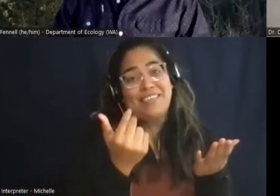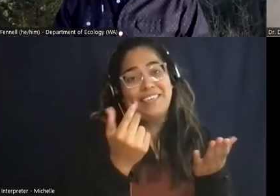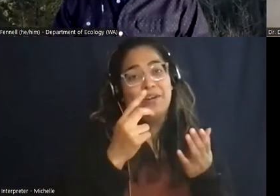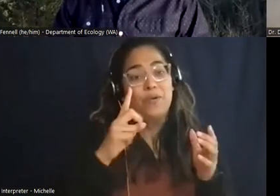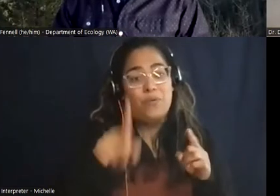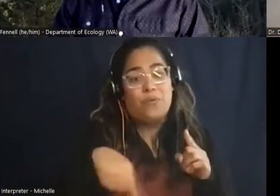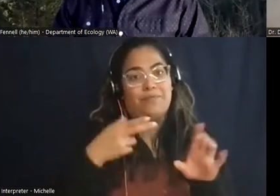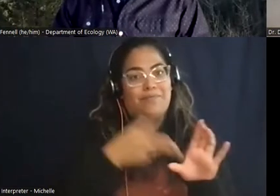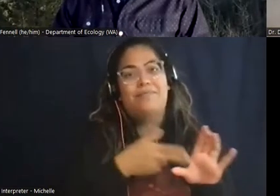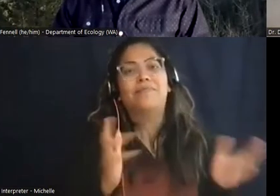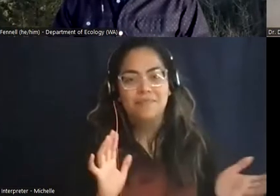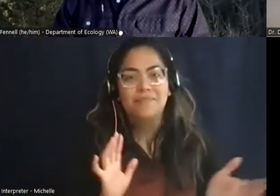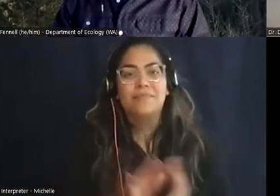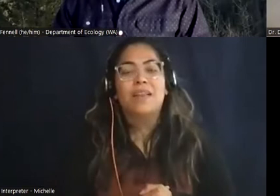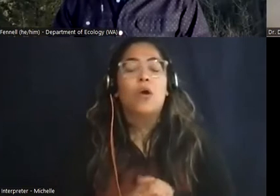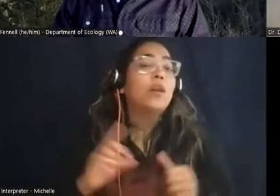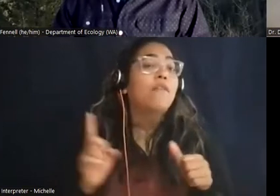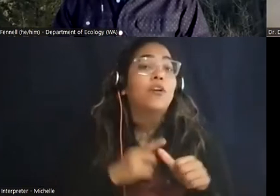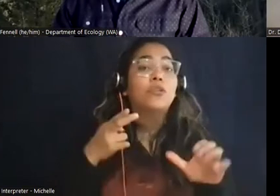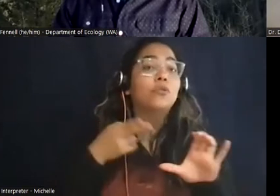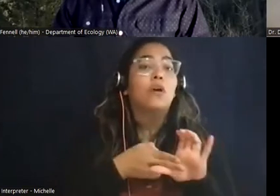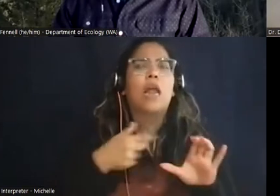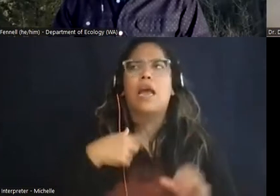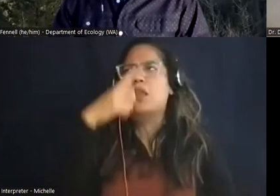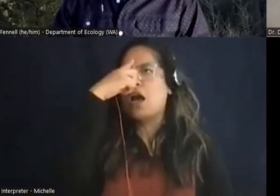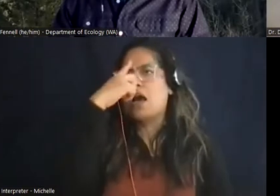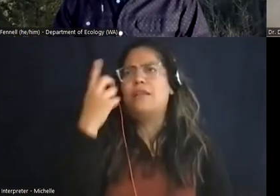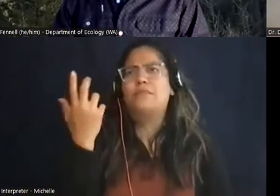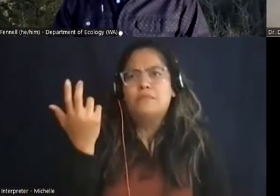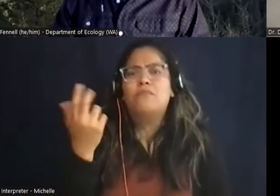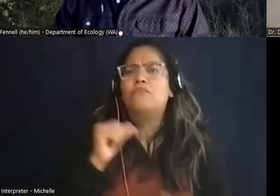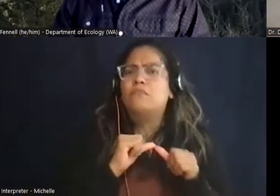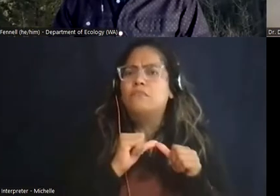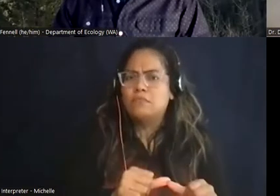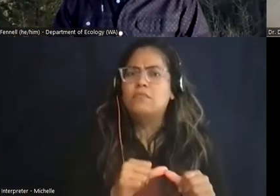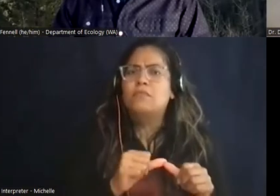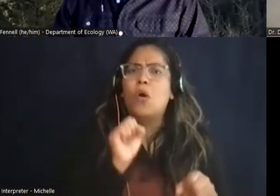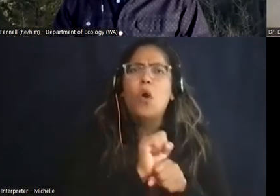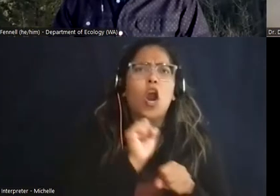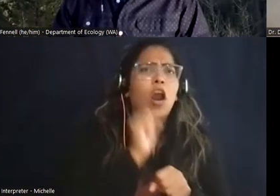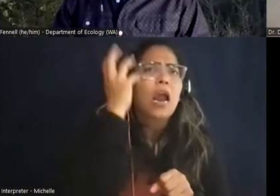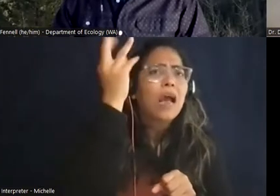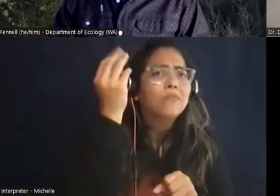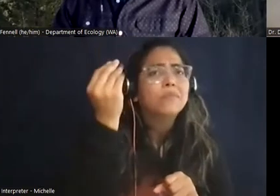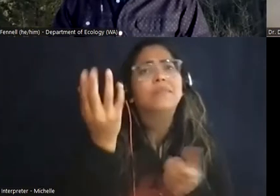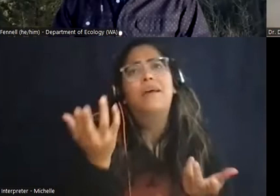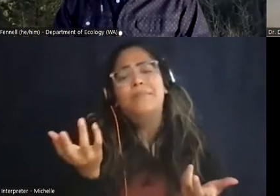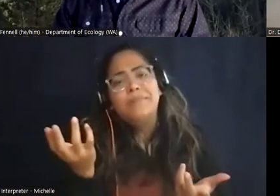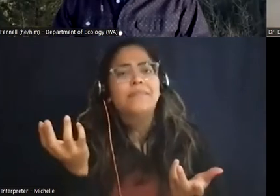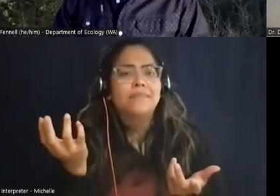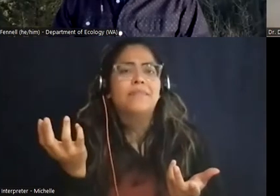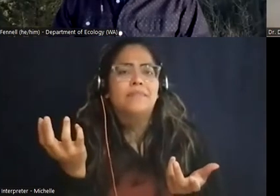um actually when i first joined i thought i would continuously work outdoors for the time being um